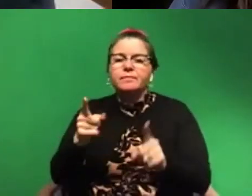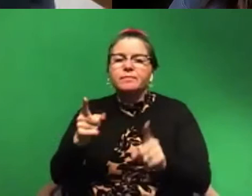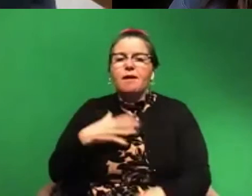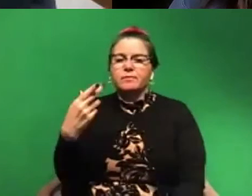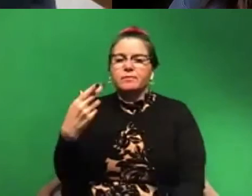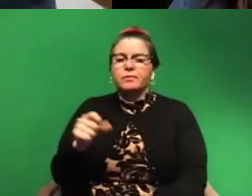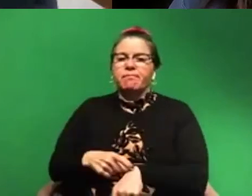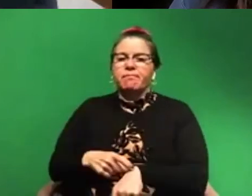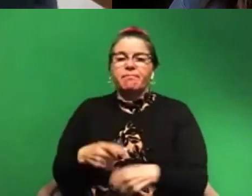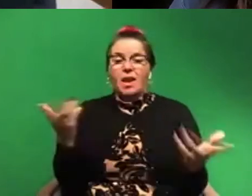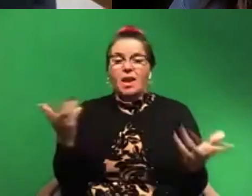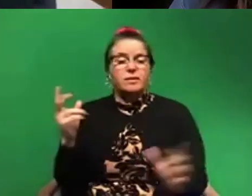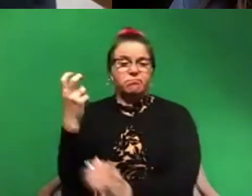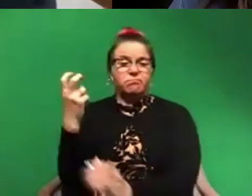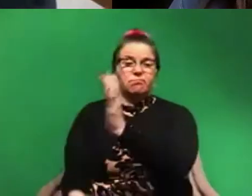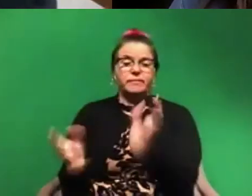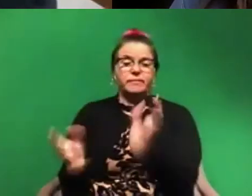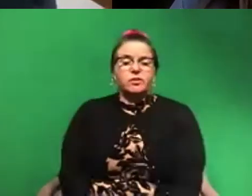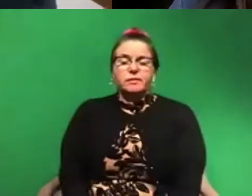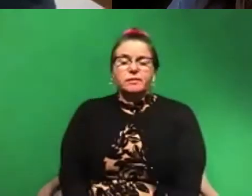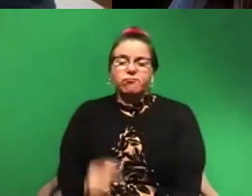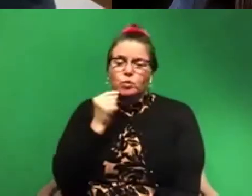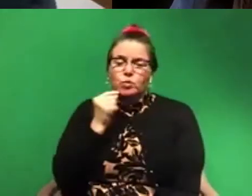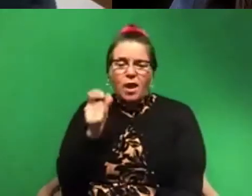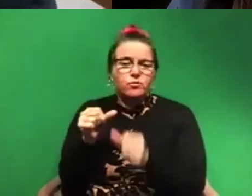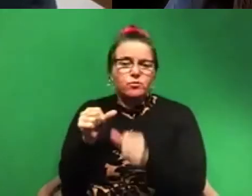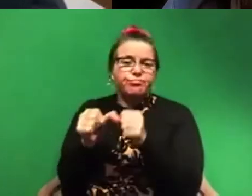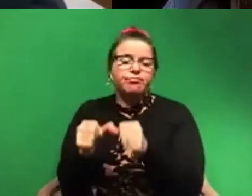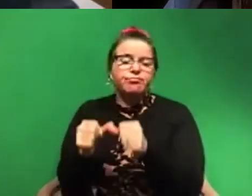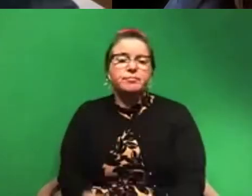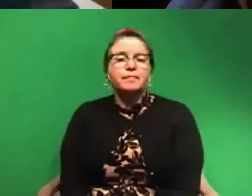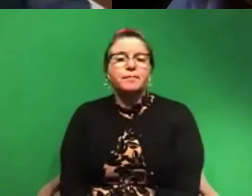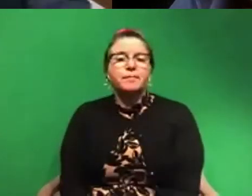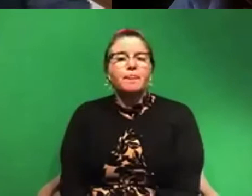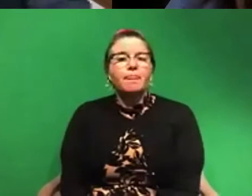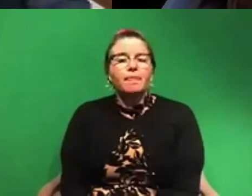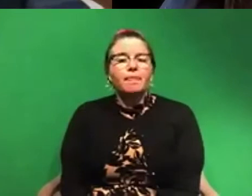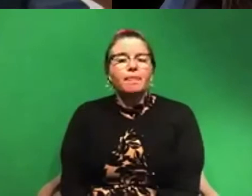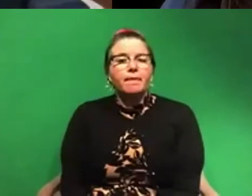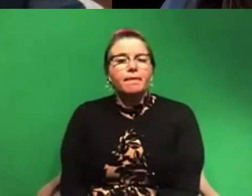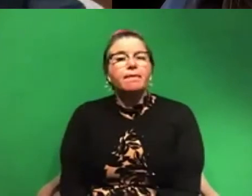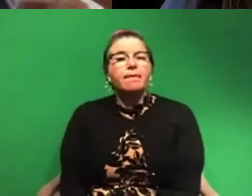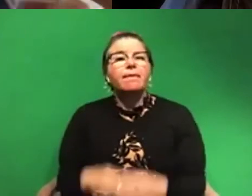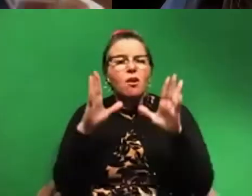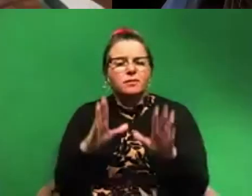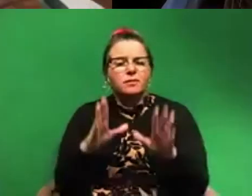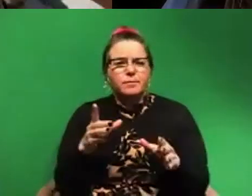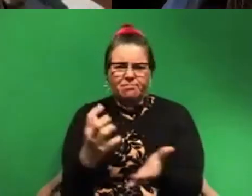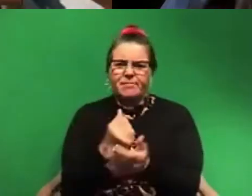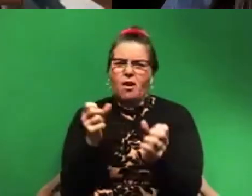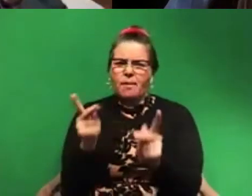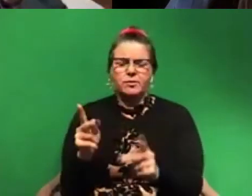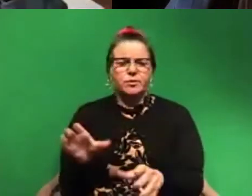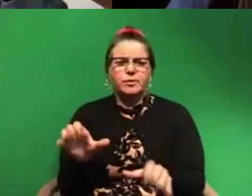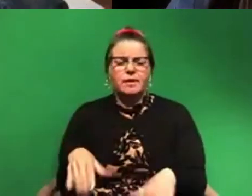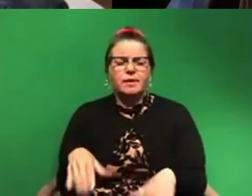it was too cool. I had to just keep doing it. That's awesome. That's awesome. You got the opportunity to do that so young. That's really, that's awesome. Um, I, I